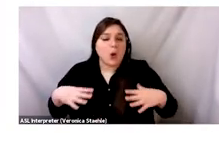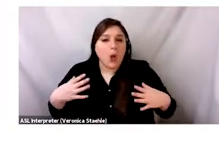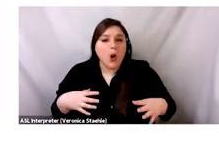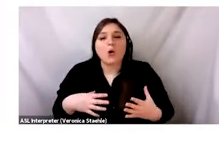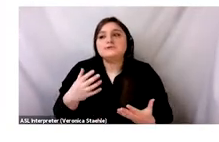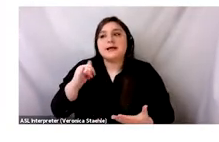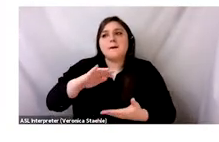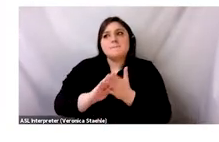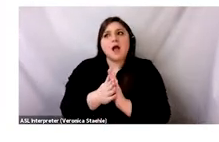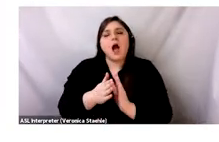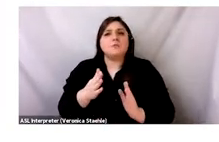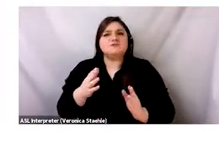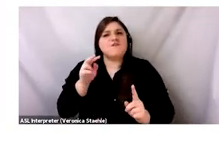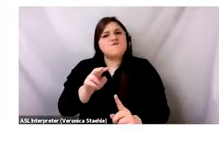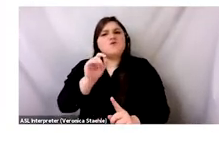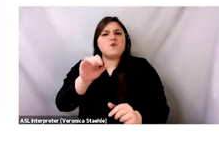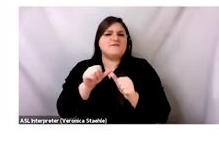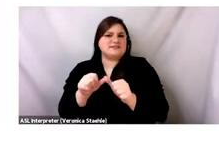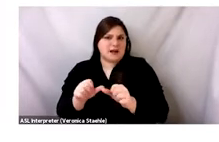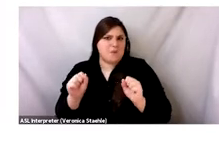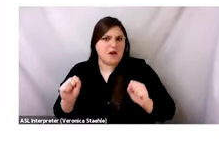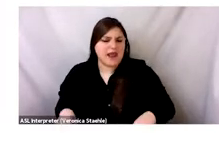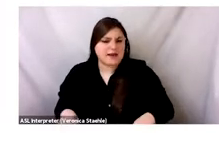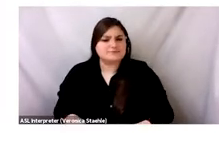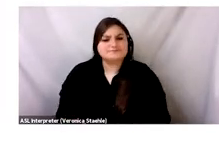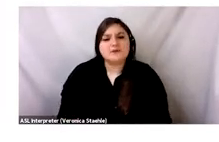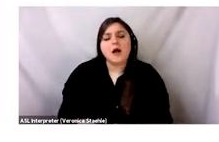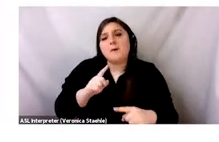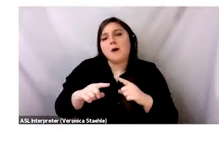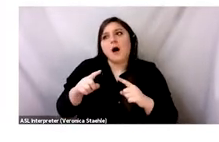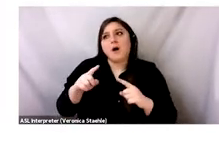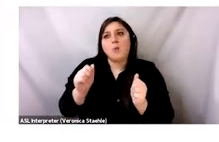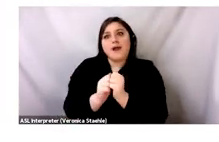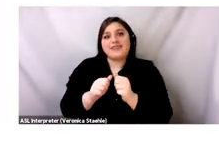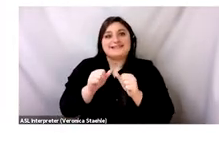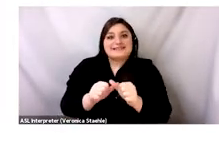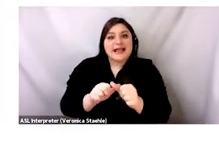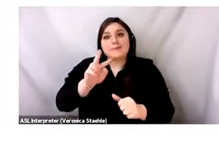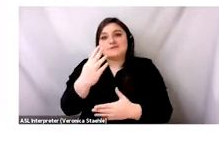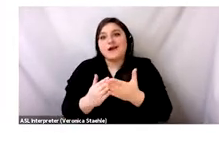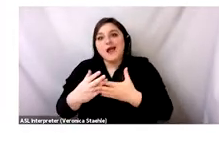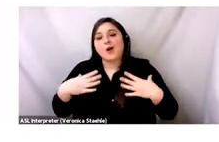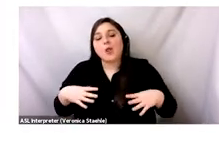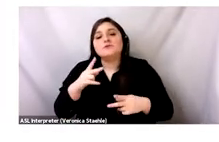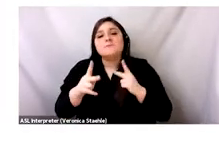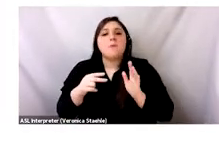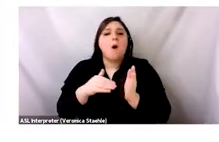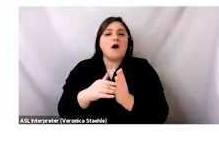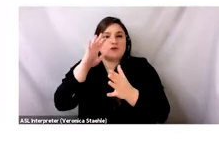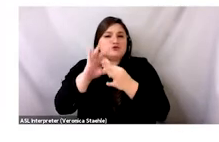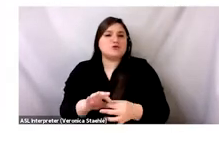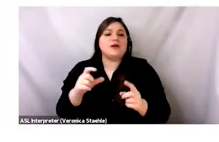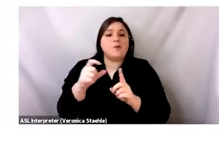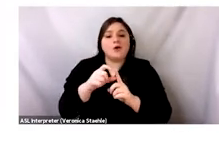good, as inherently sustainable. The first way that this manifests is talking about it like charity. So we donate clothing to a charity